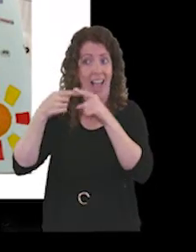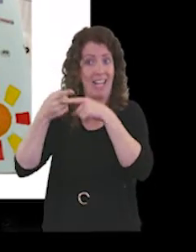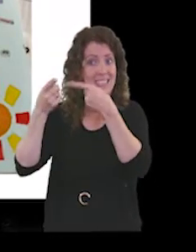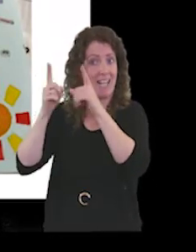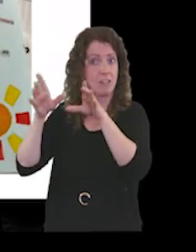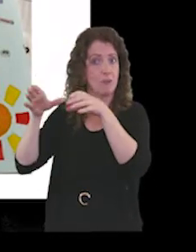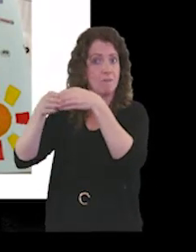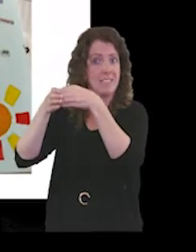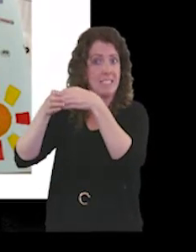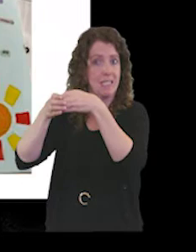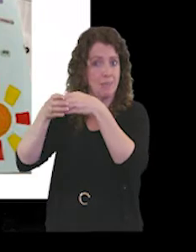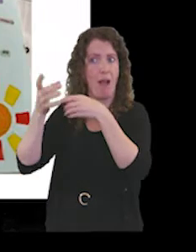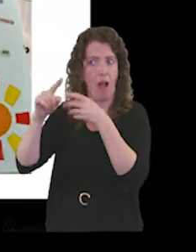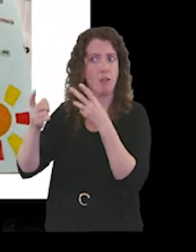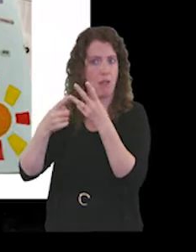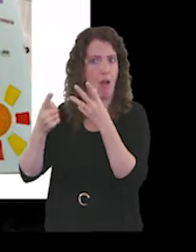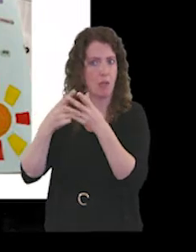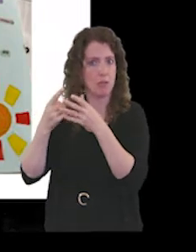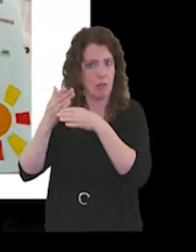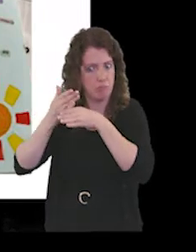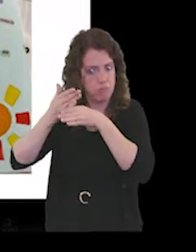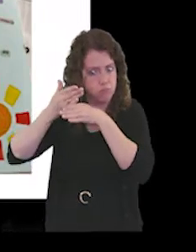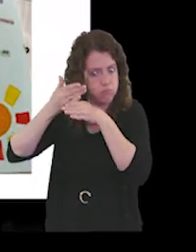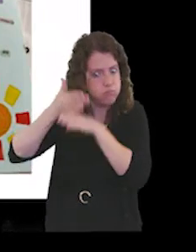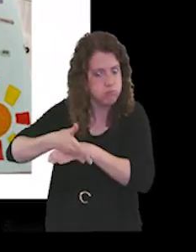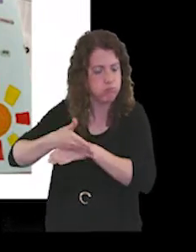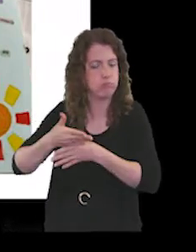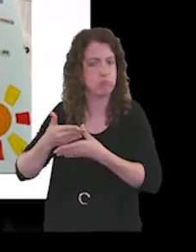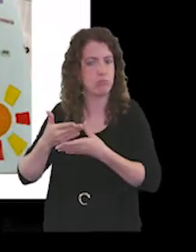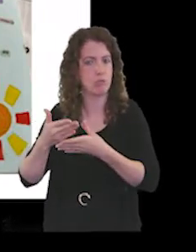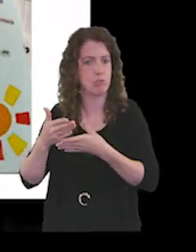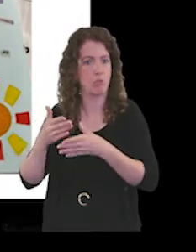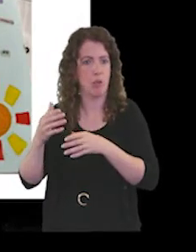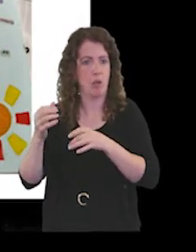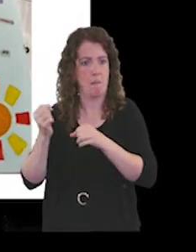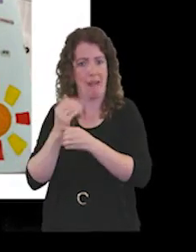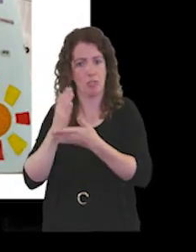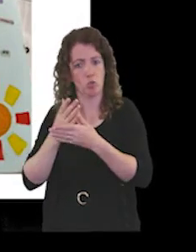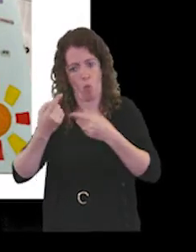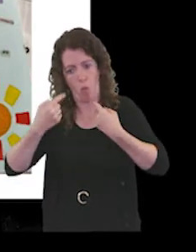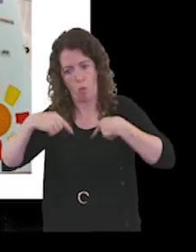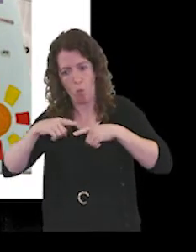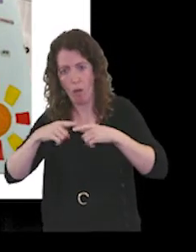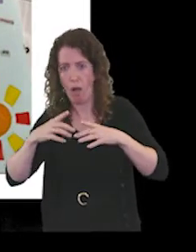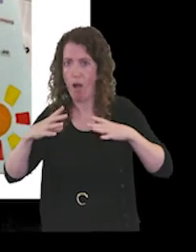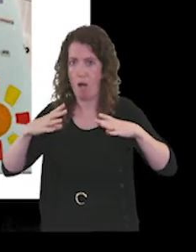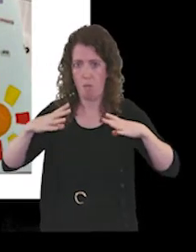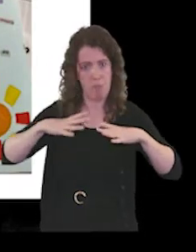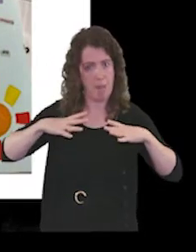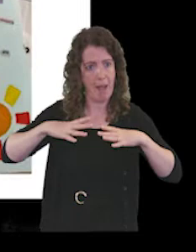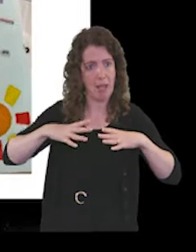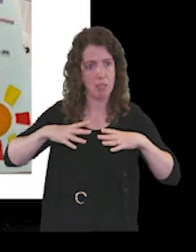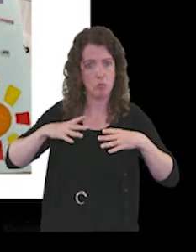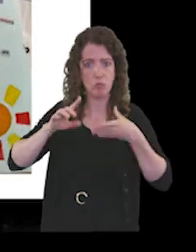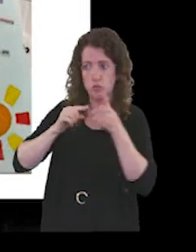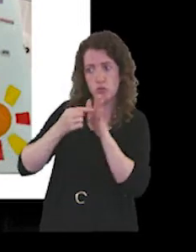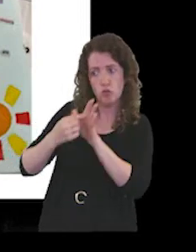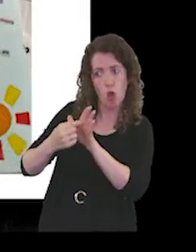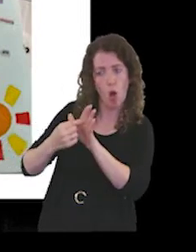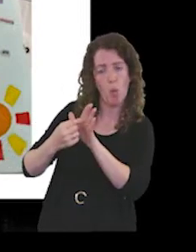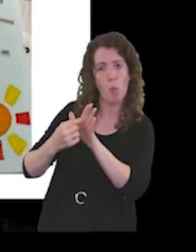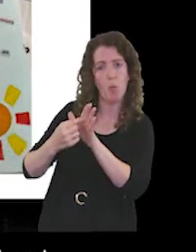and others are putting a lot to work into enabling us as an organisation to showcase